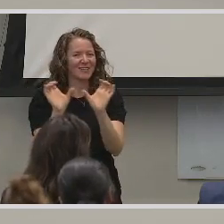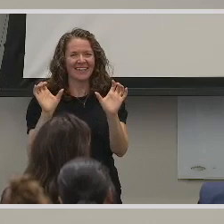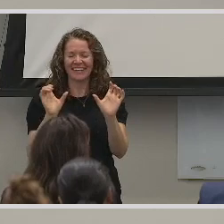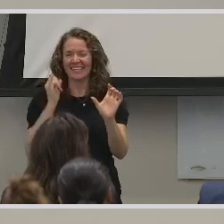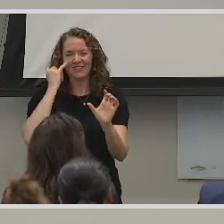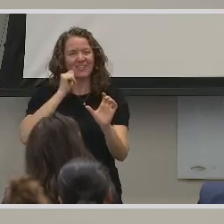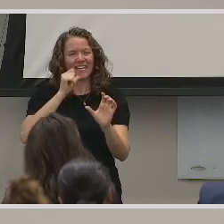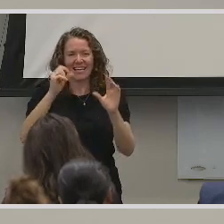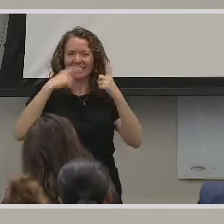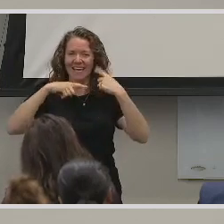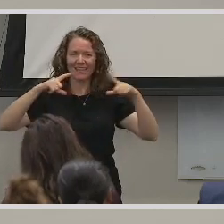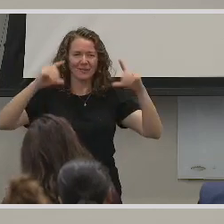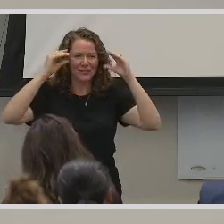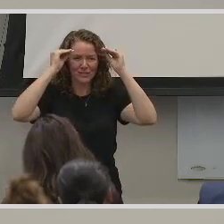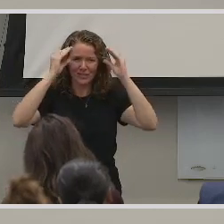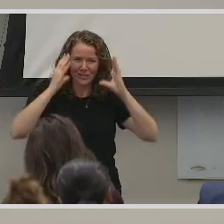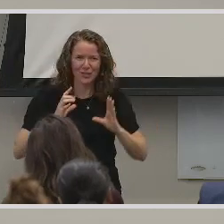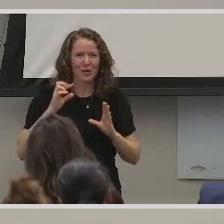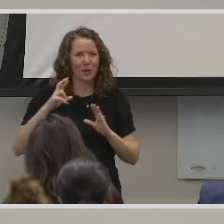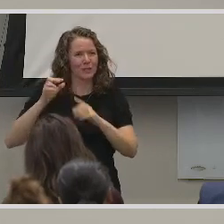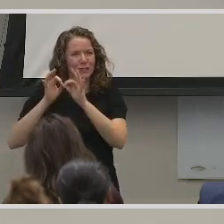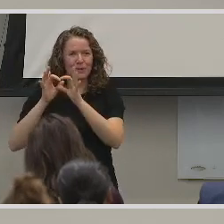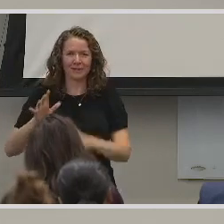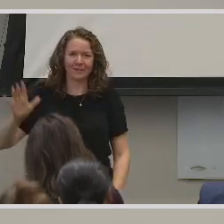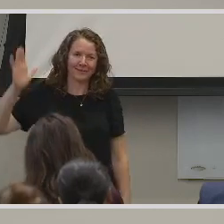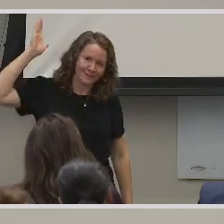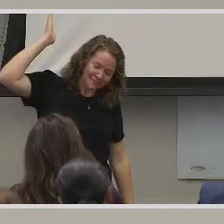you're not a sign language interpreter or not a sign language teacher, stop.